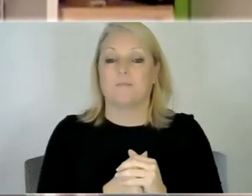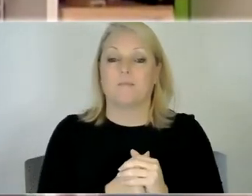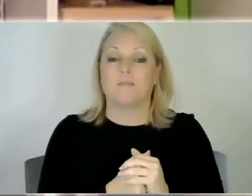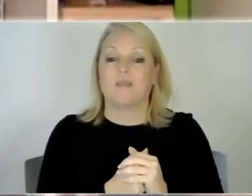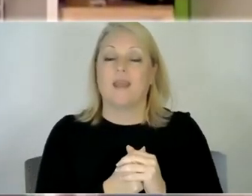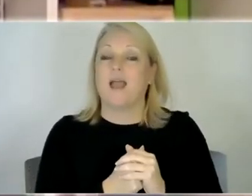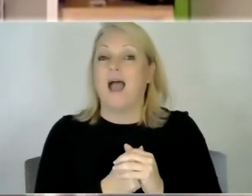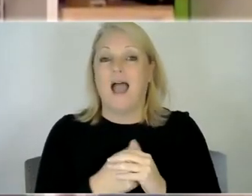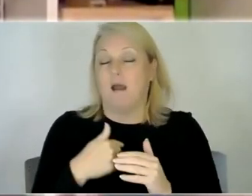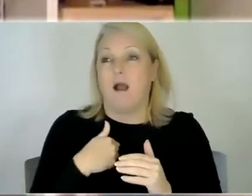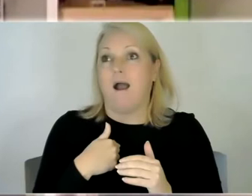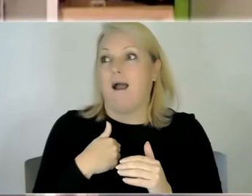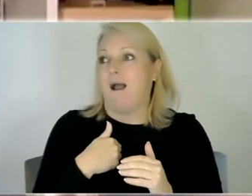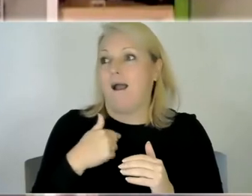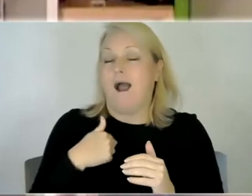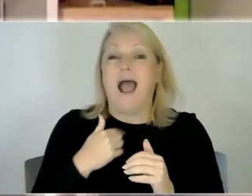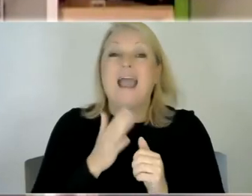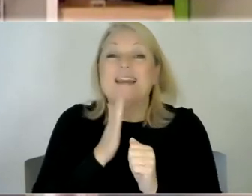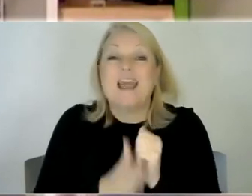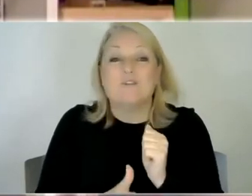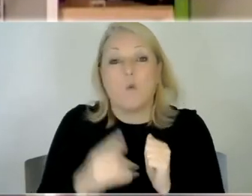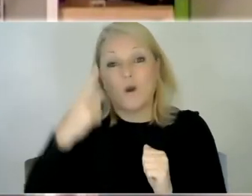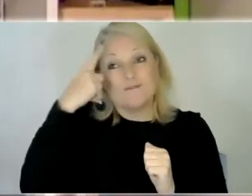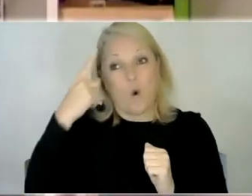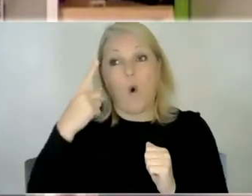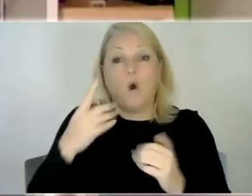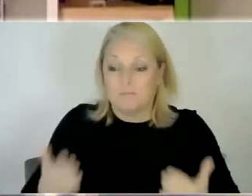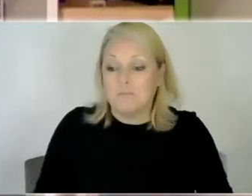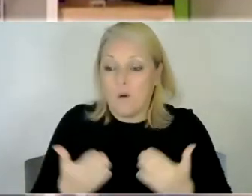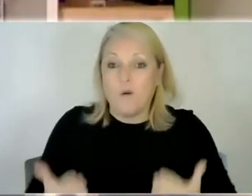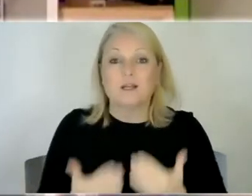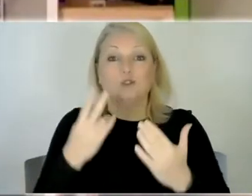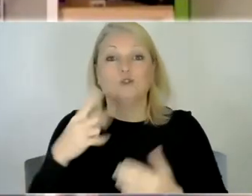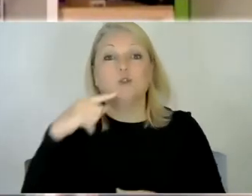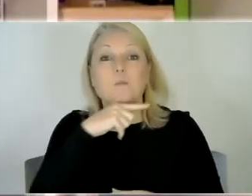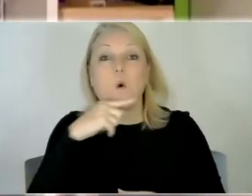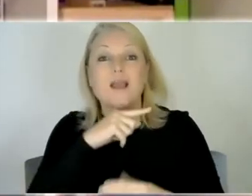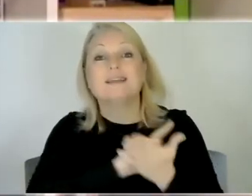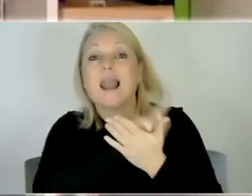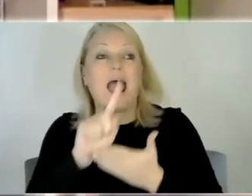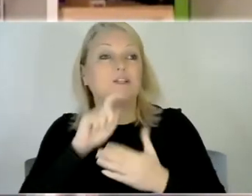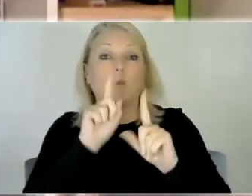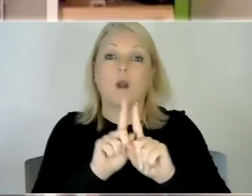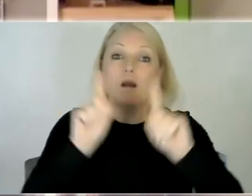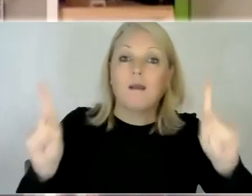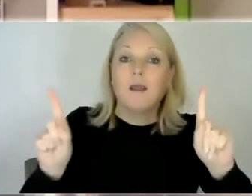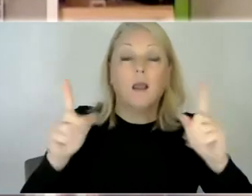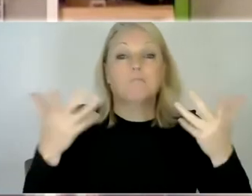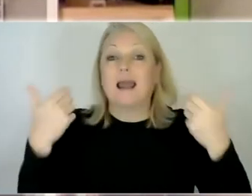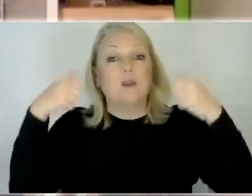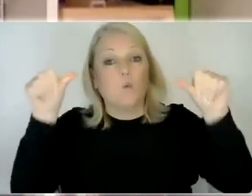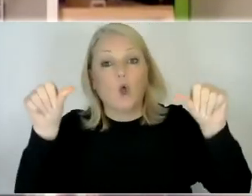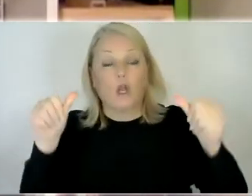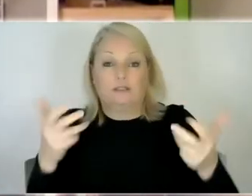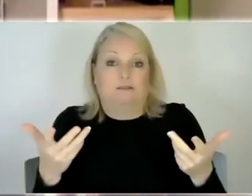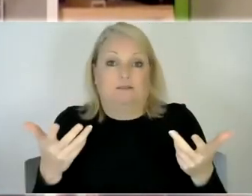thought you know when i have two boys that they're living apart but um but it works and and you